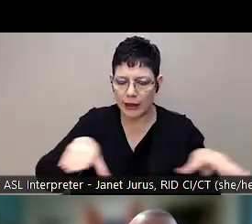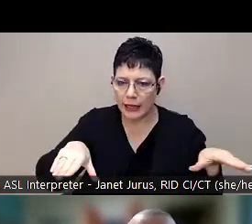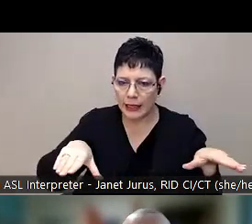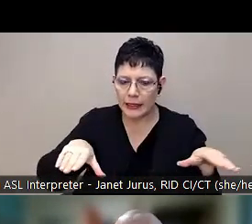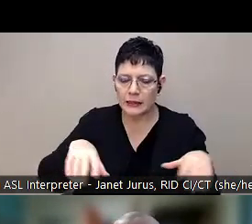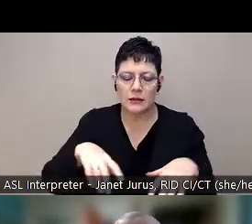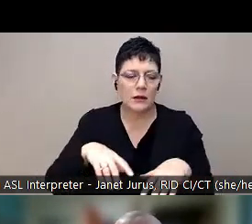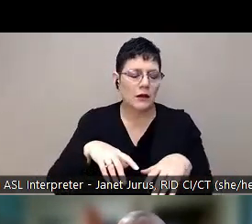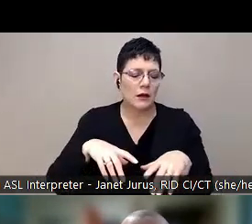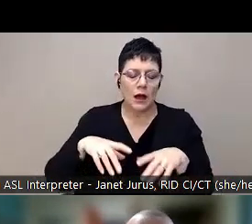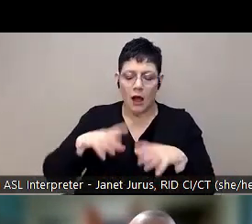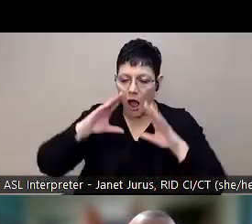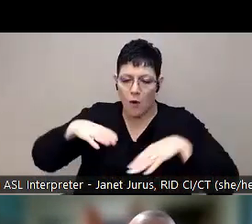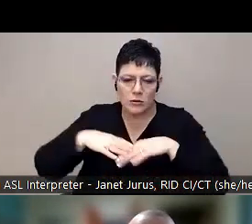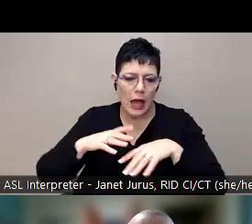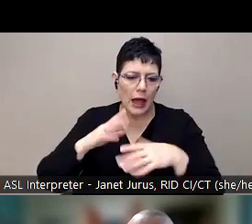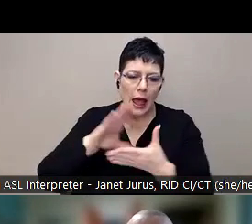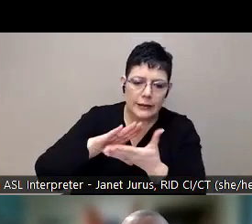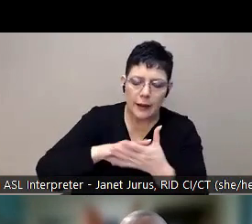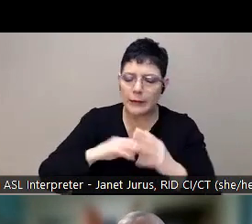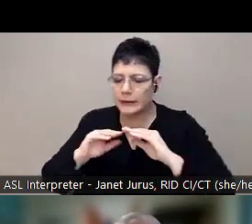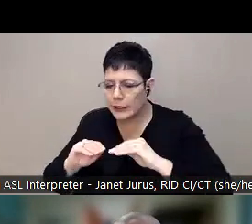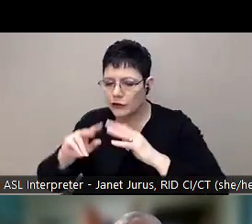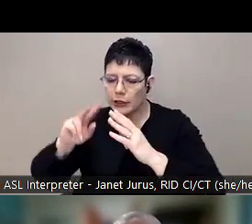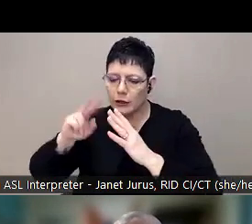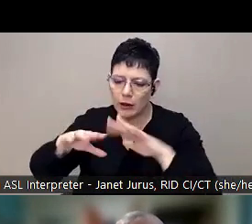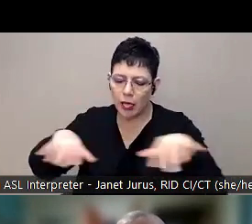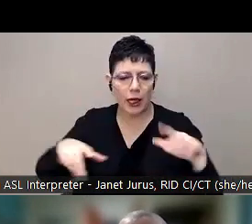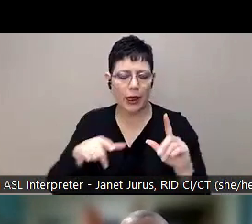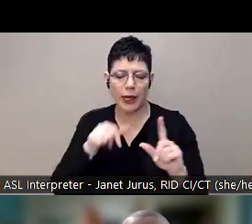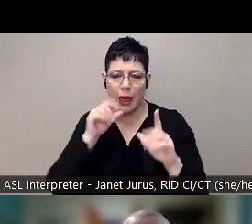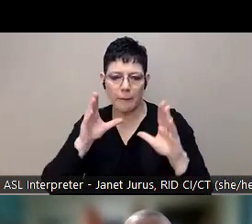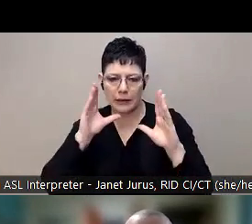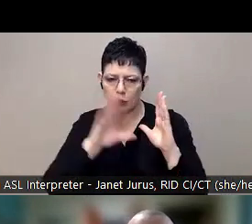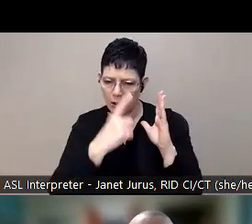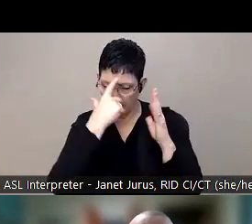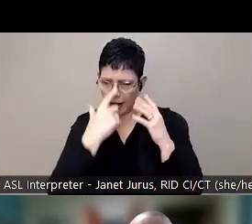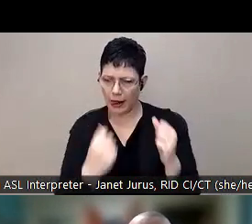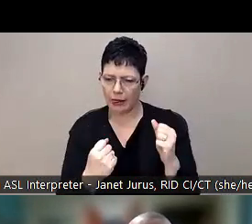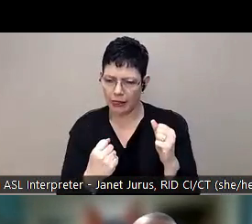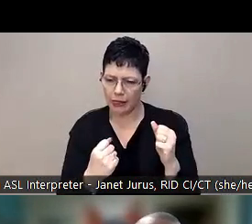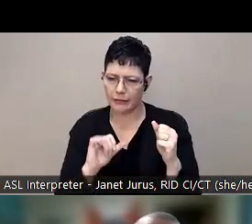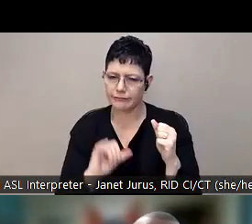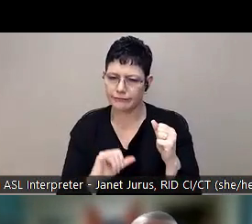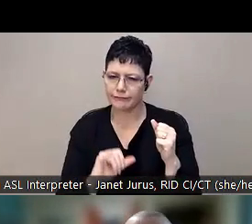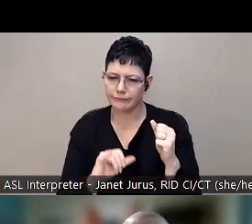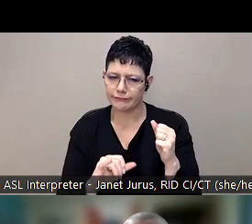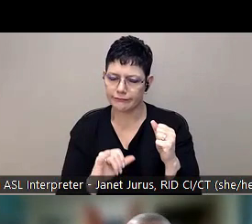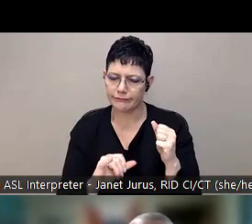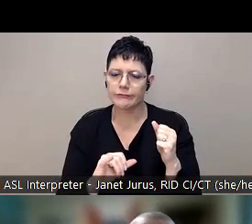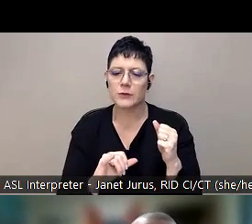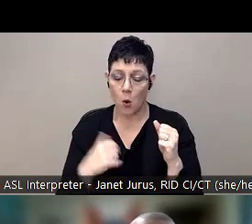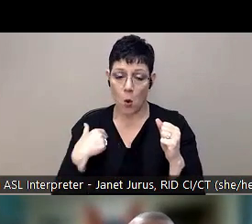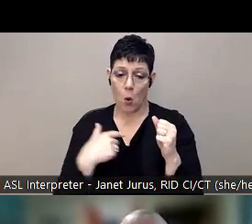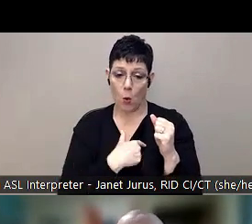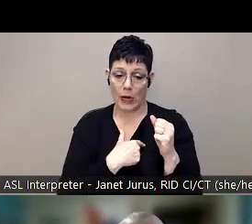kids how to read. They're not always noticing or paying attention to some of the other concerns that might be popping up. And so we get to come in and we get